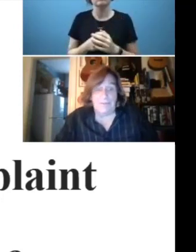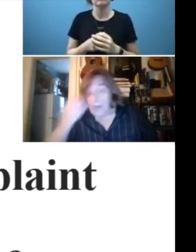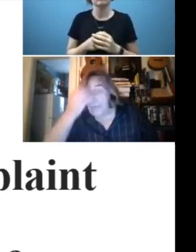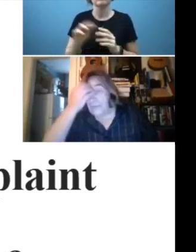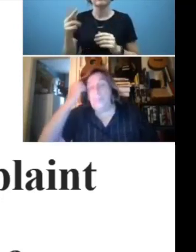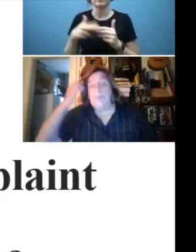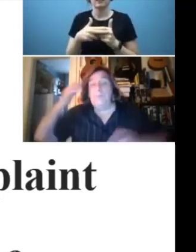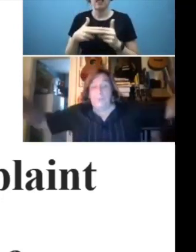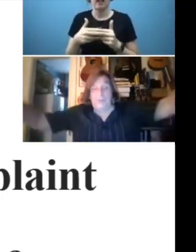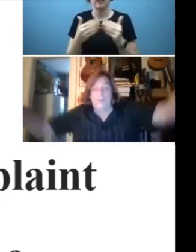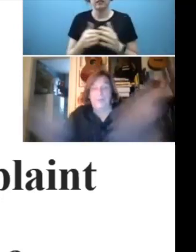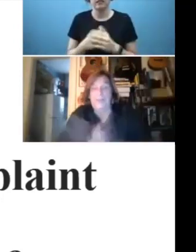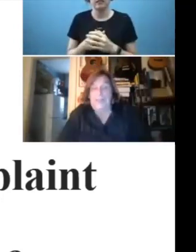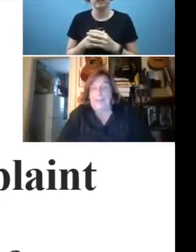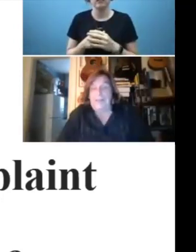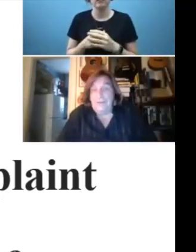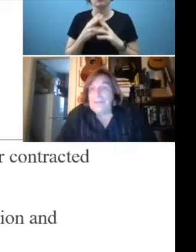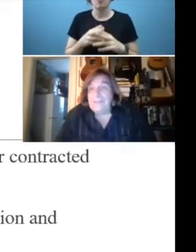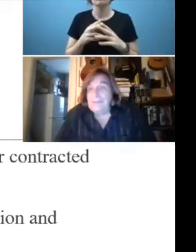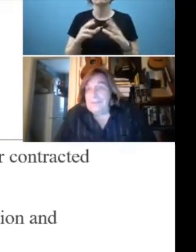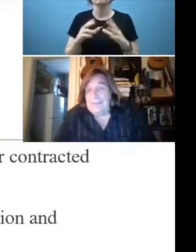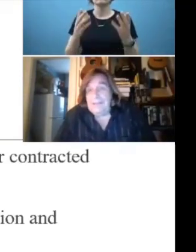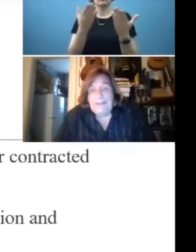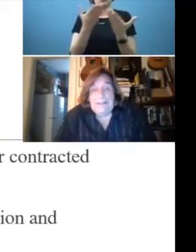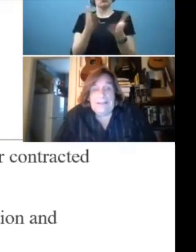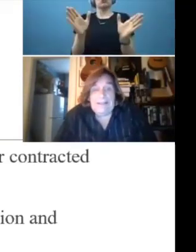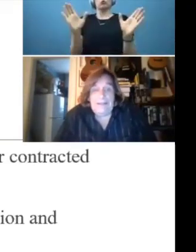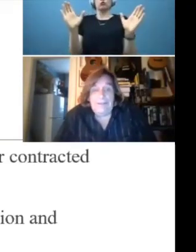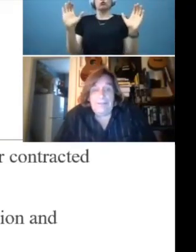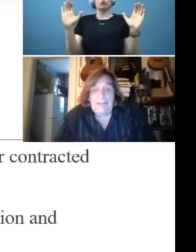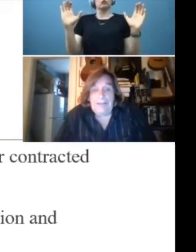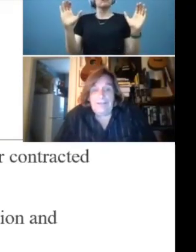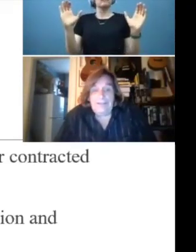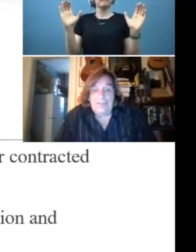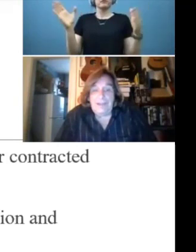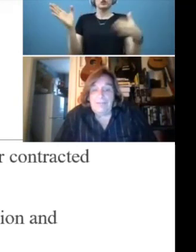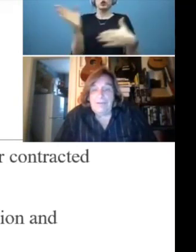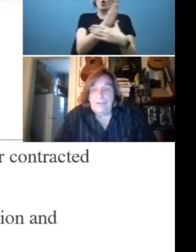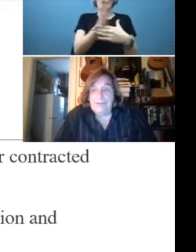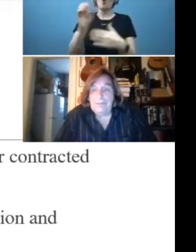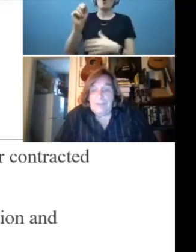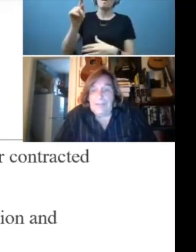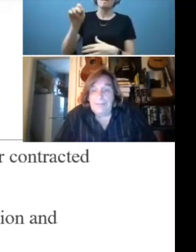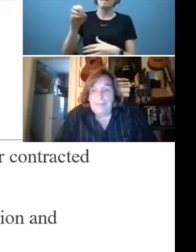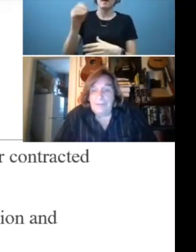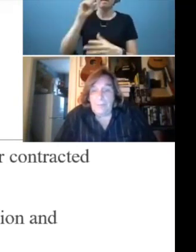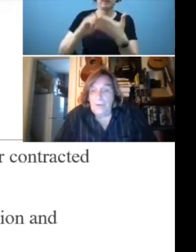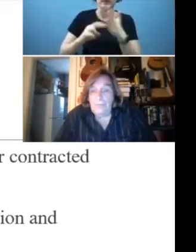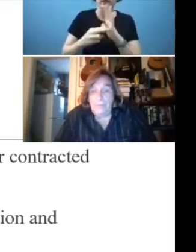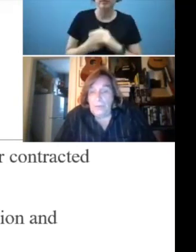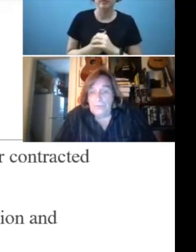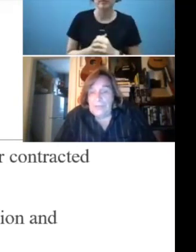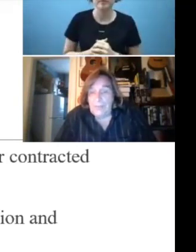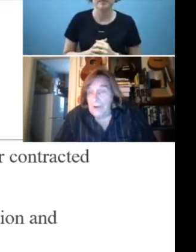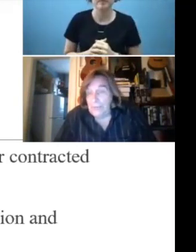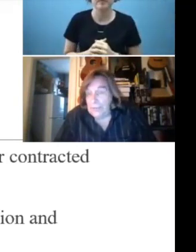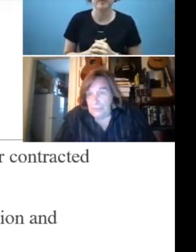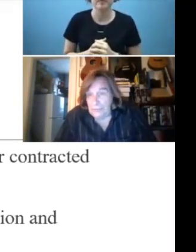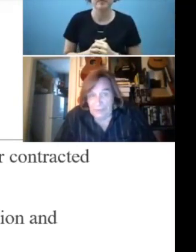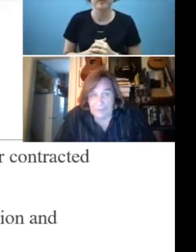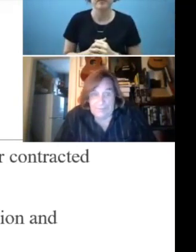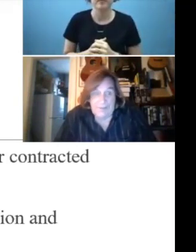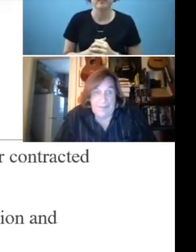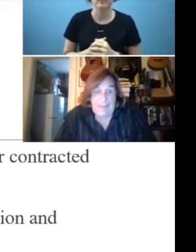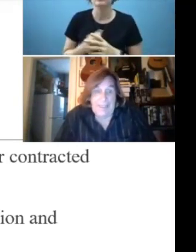which is called Scope and Purpose. And quite simply, the regulations that govern complaints are 104 CMR